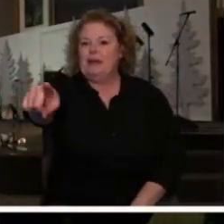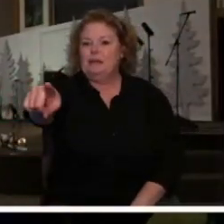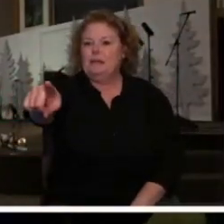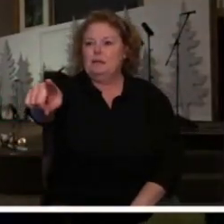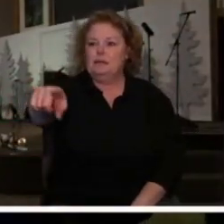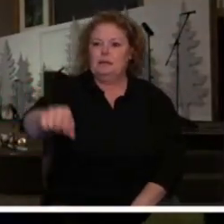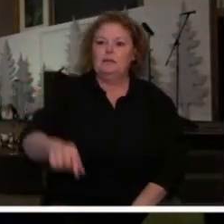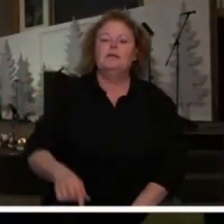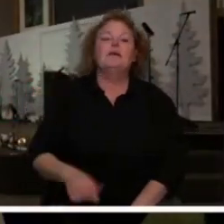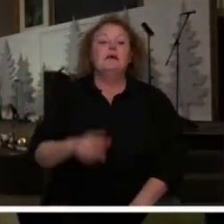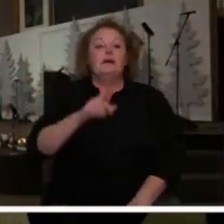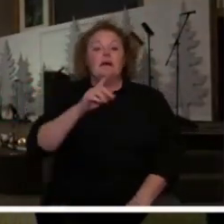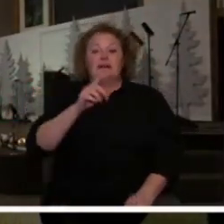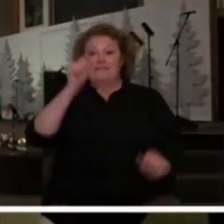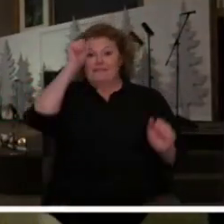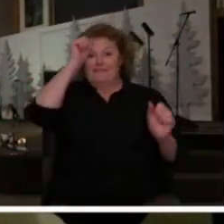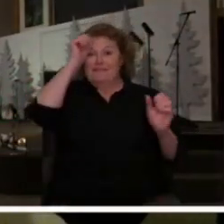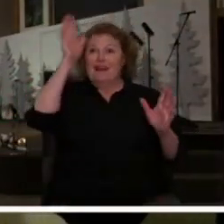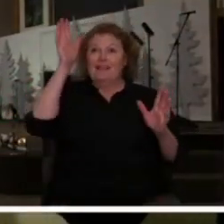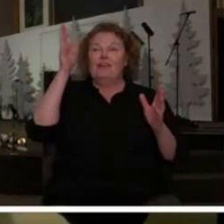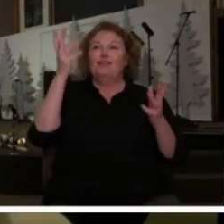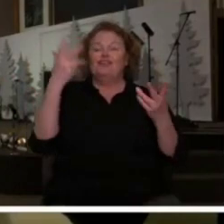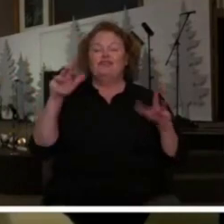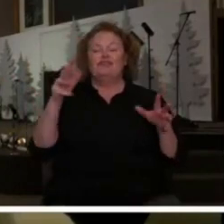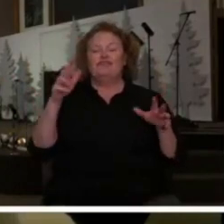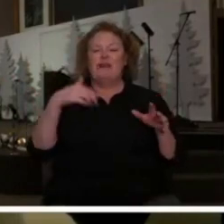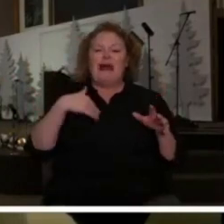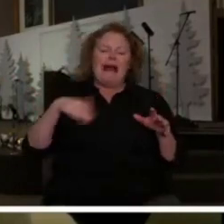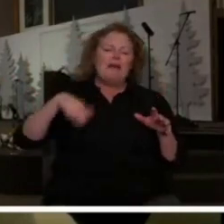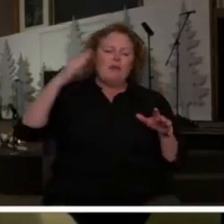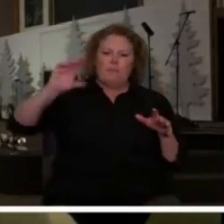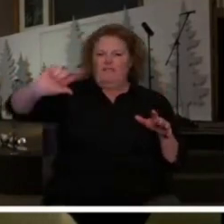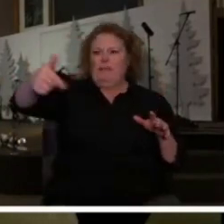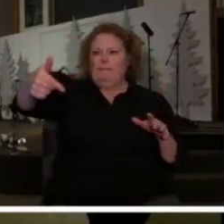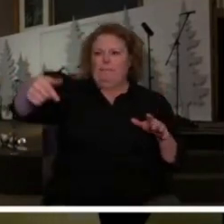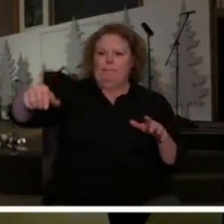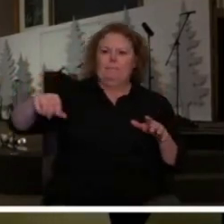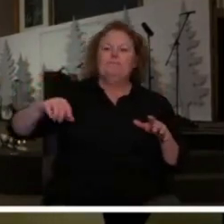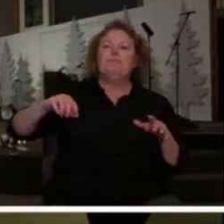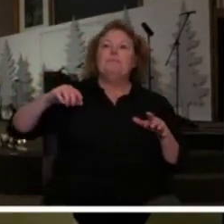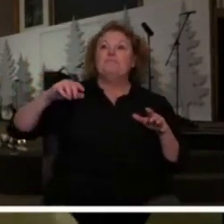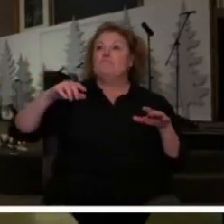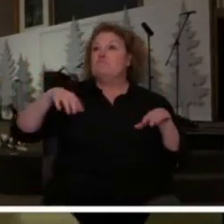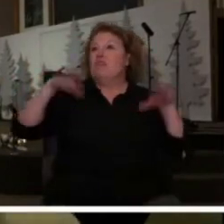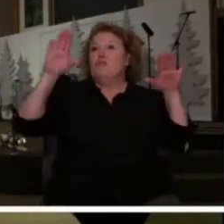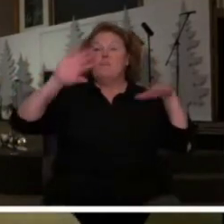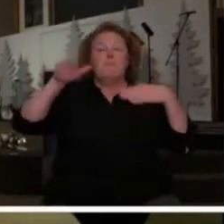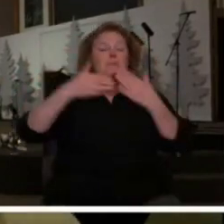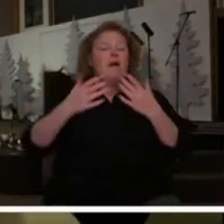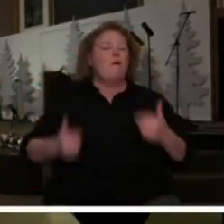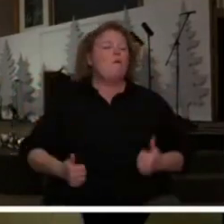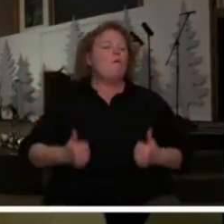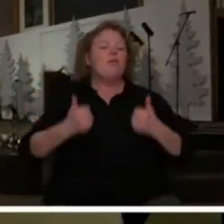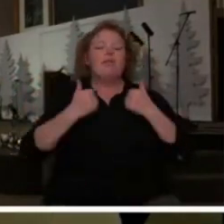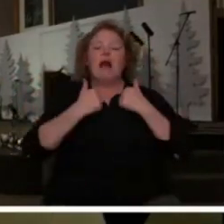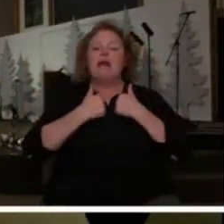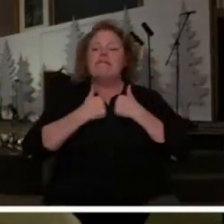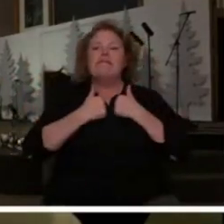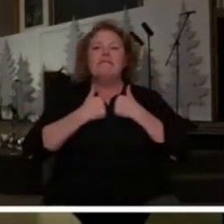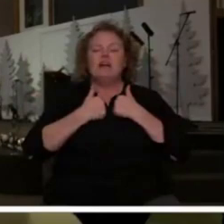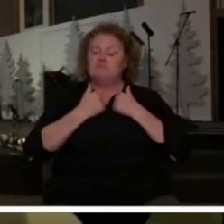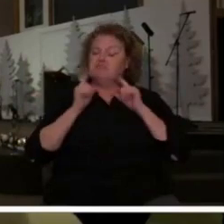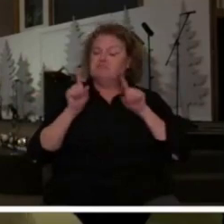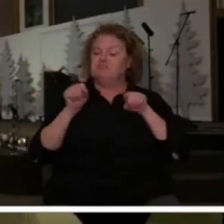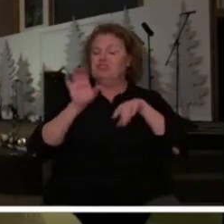Father, I've grown up all my life going to church. Many people here have as well. There are others that this may be their first